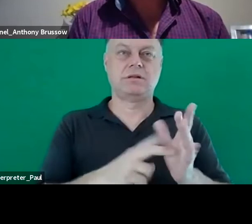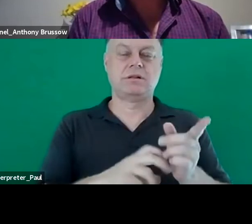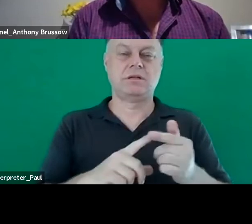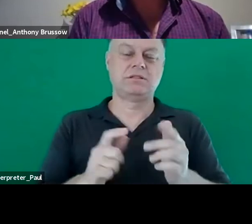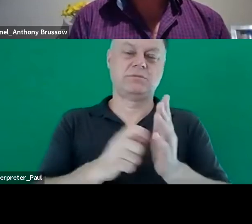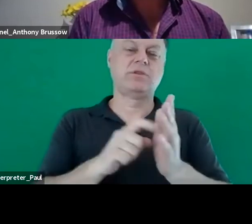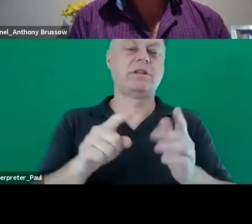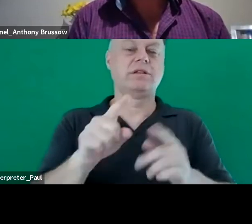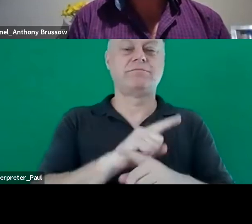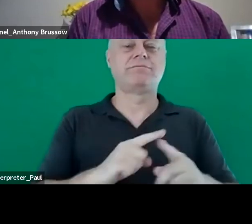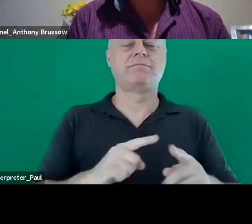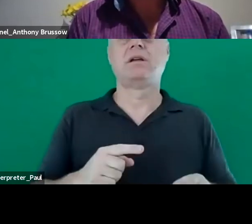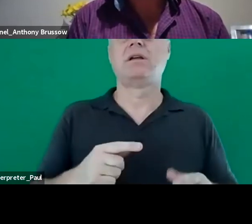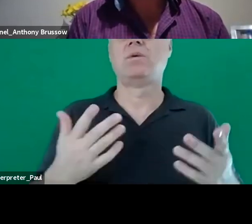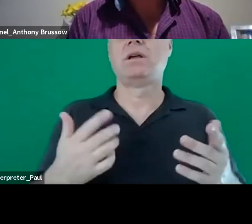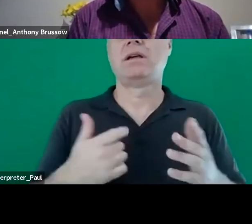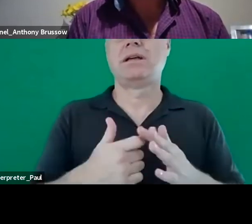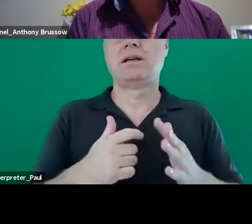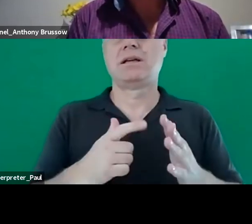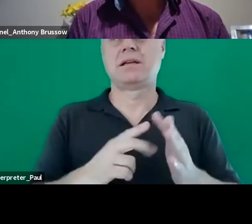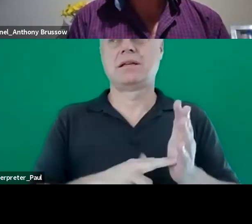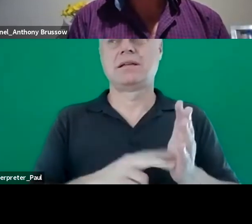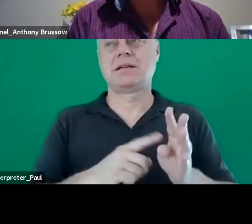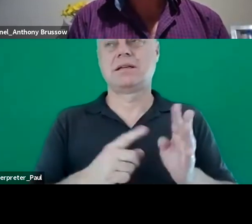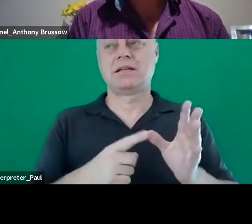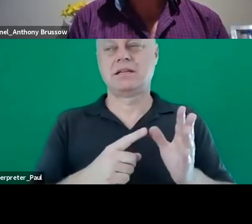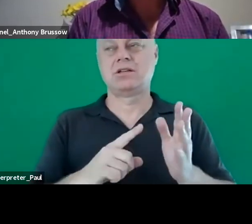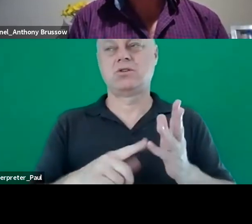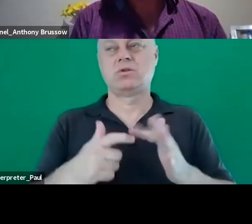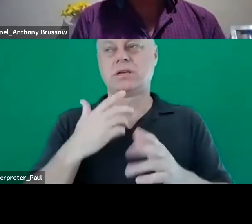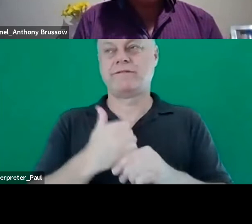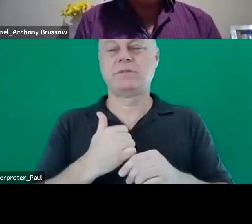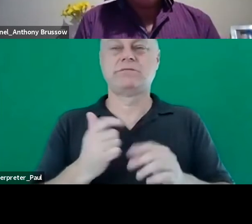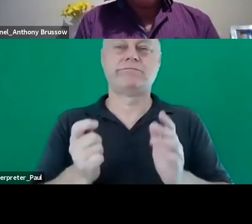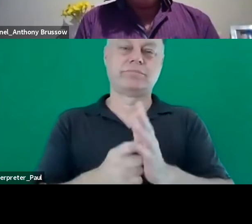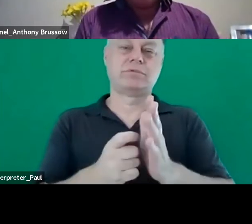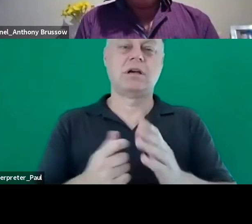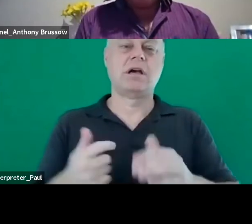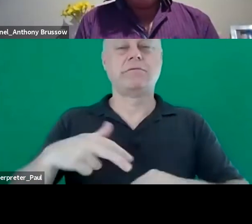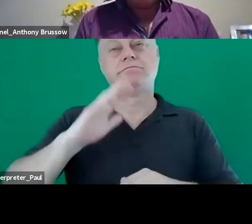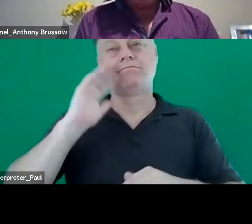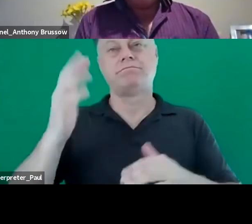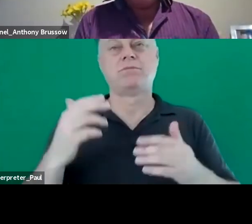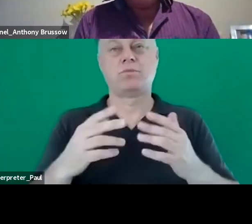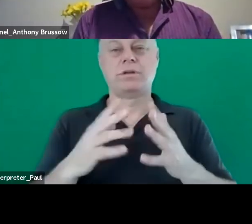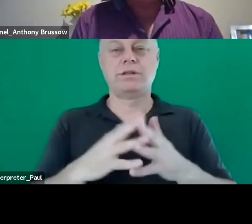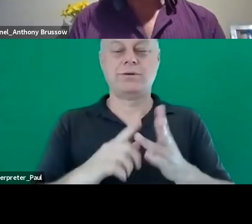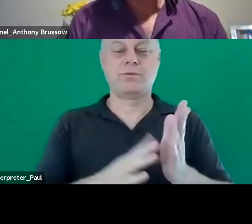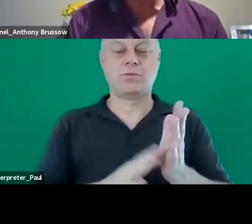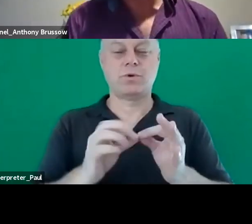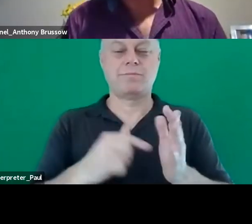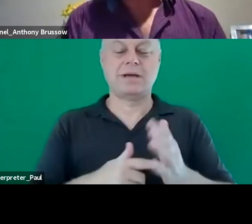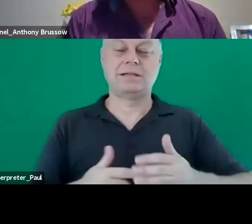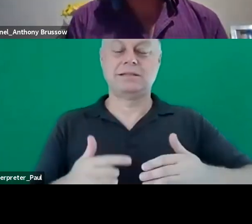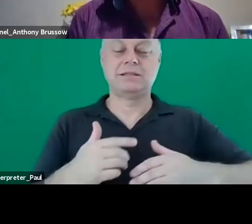and the kenyan uk government which i got to present at the plenty um discussion with a wombat in my hand and